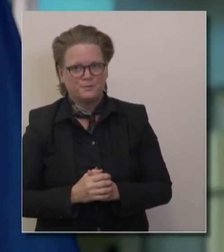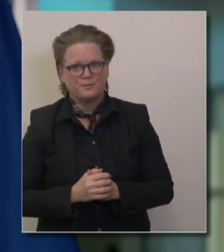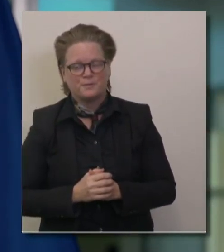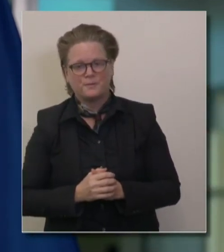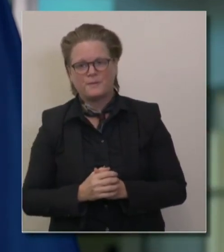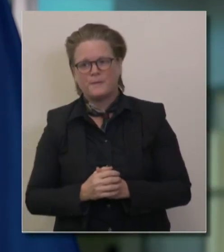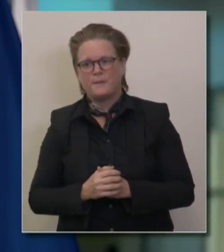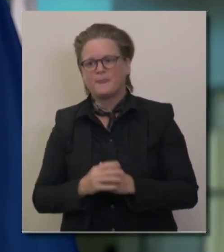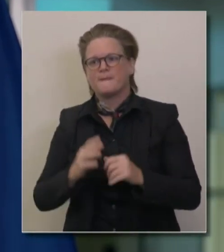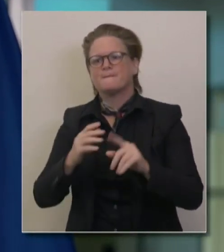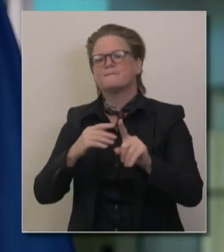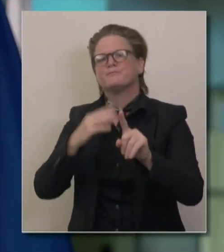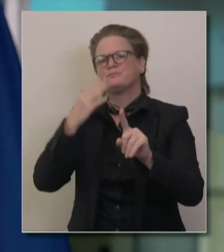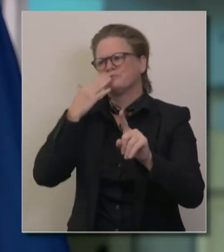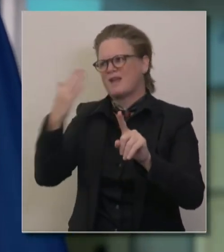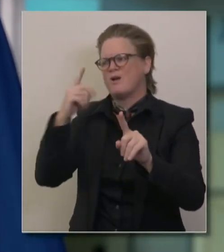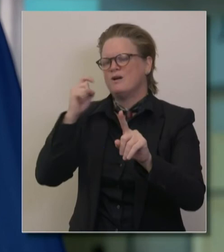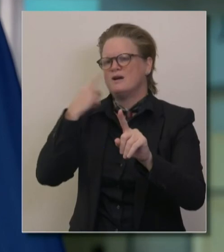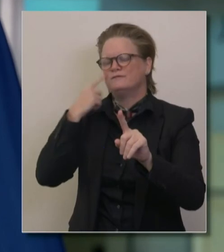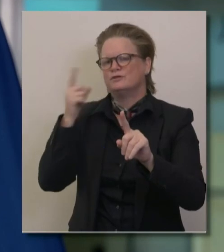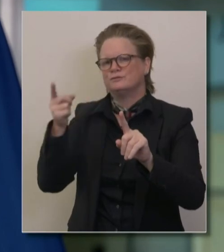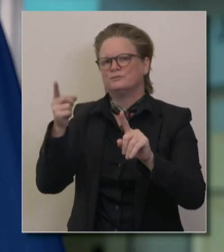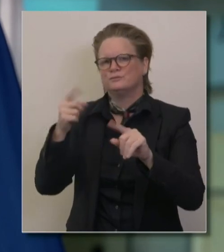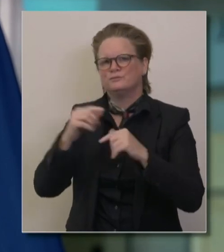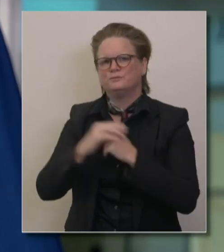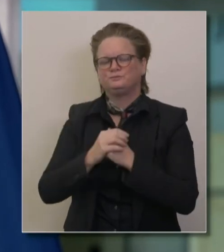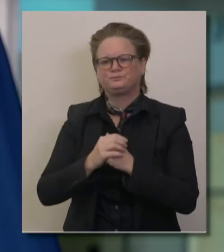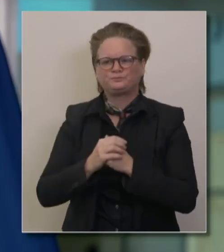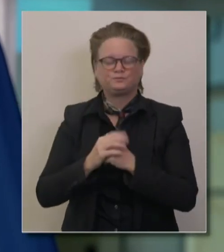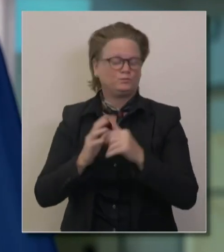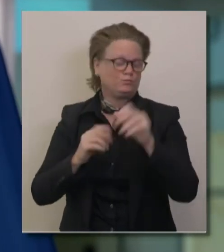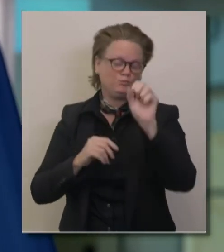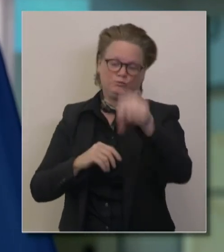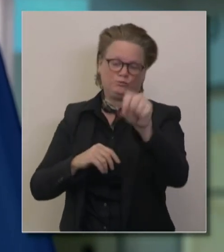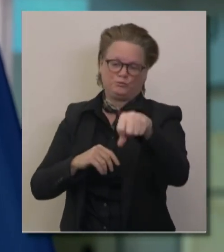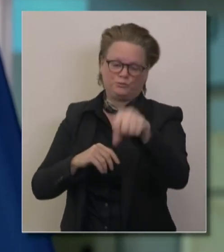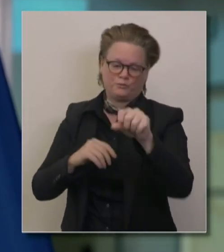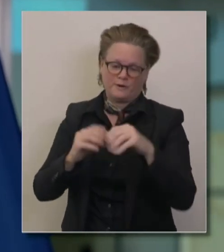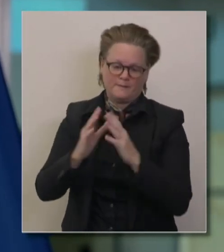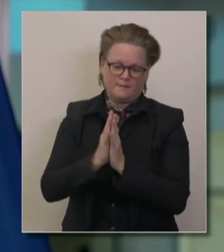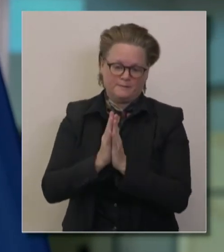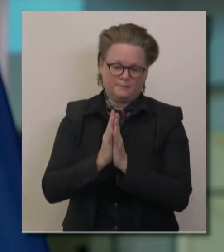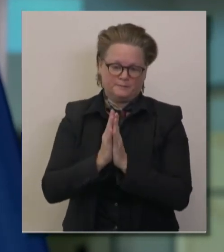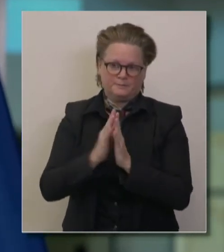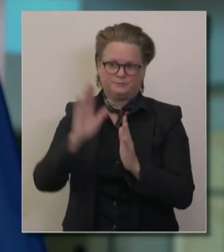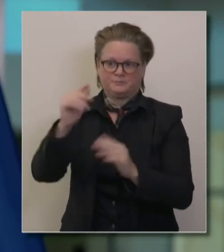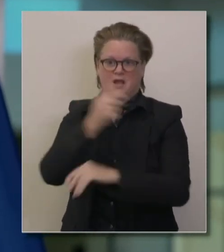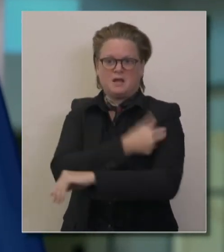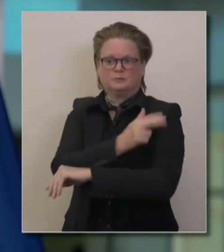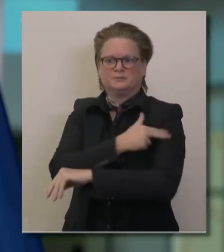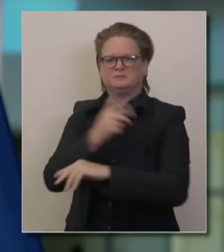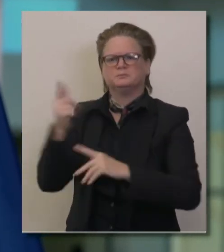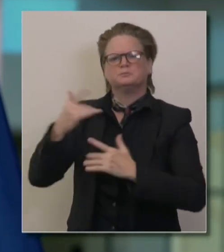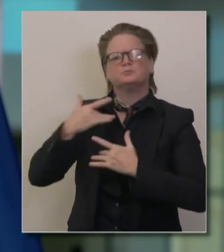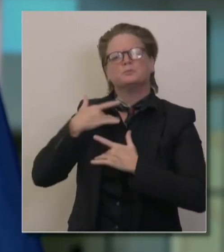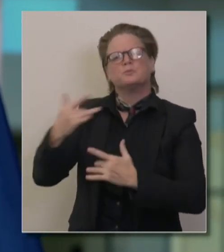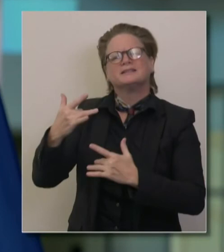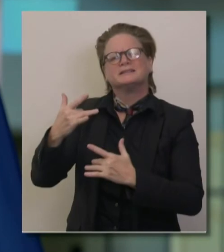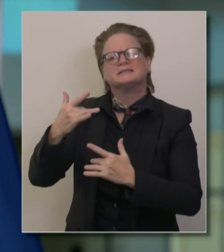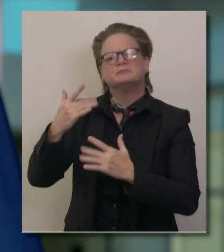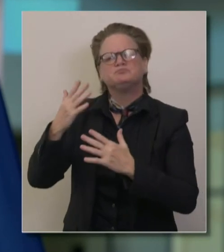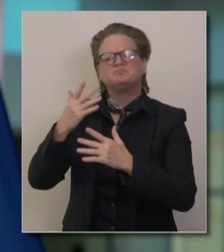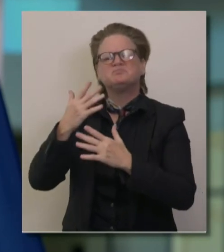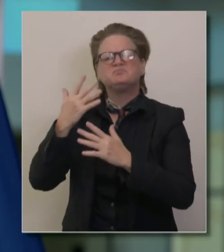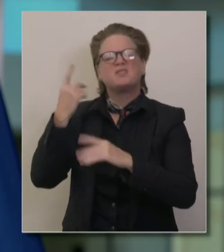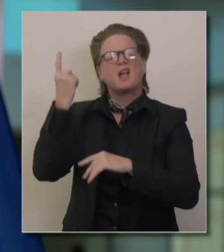Thank you, Governor, and yeah, right now we are, hospitals usually prepare for an upcoming flu season. They